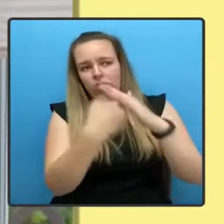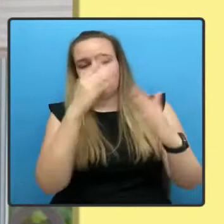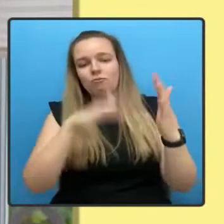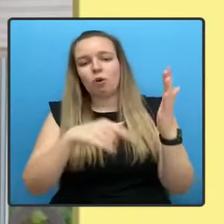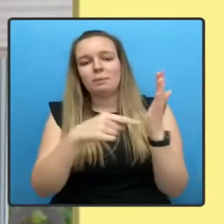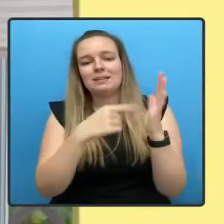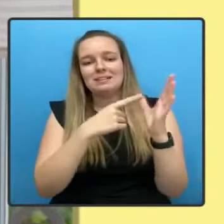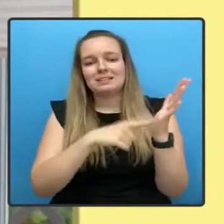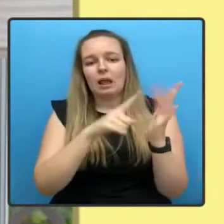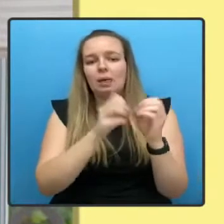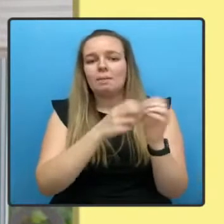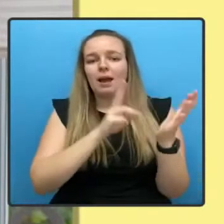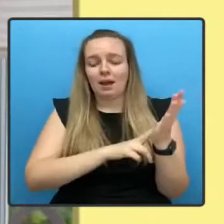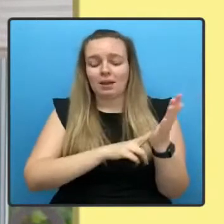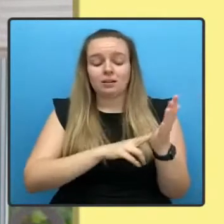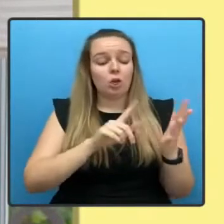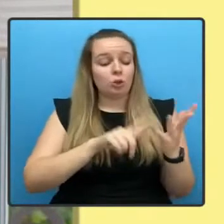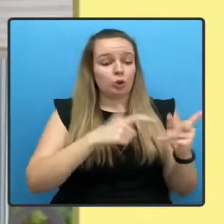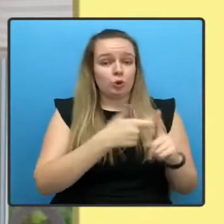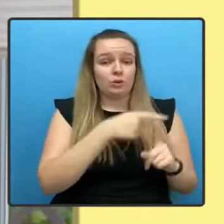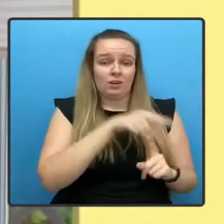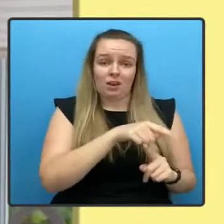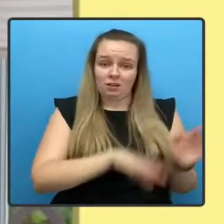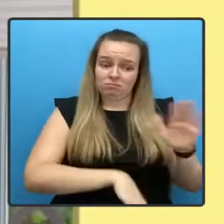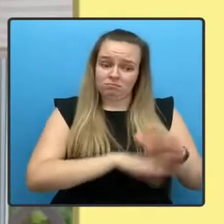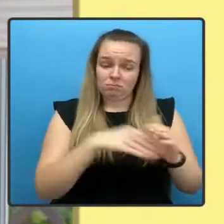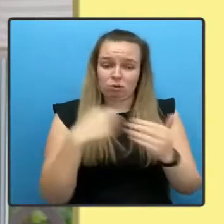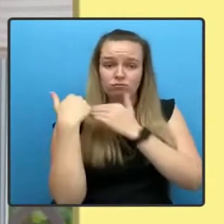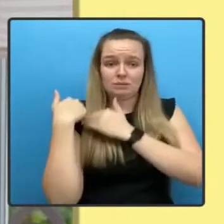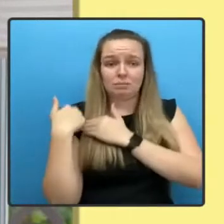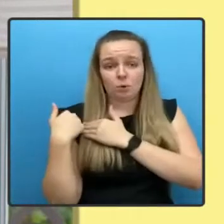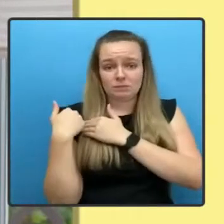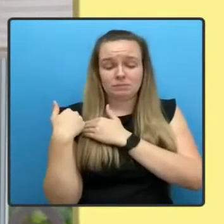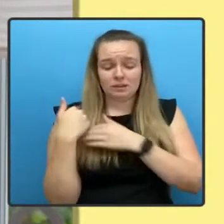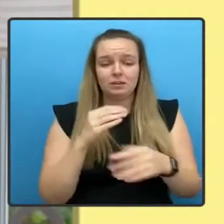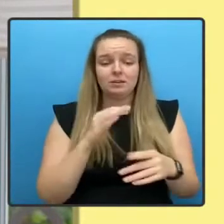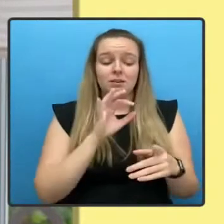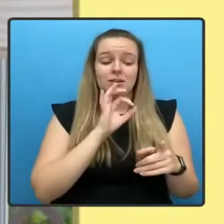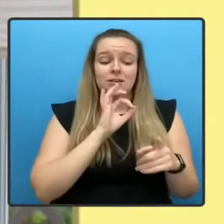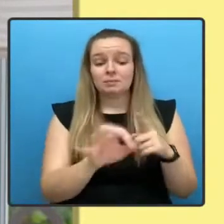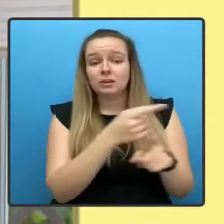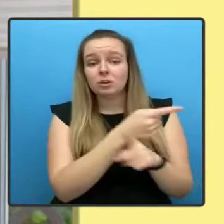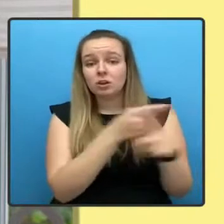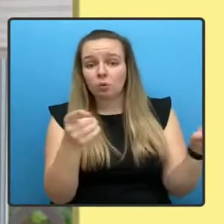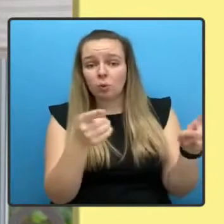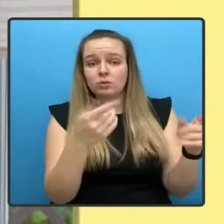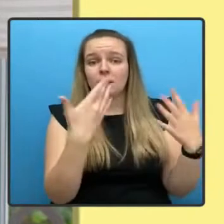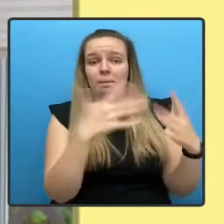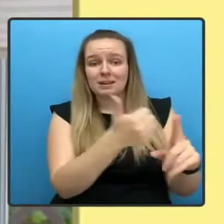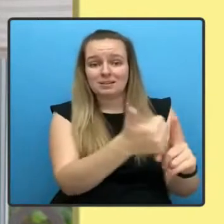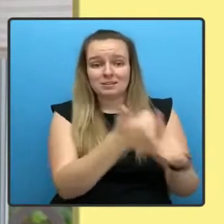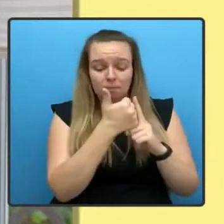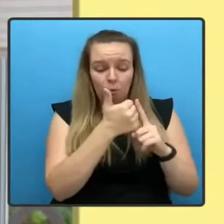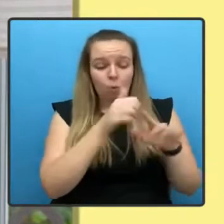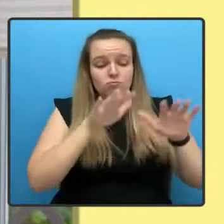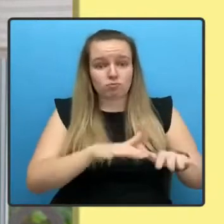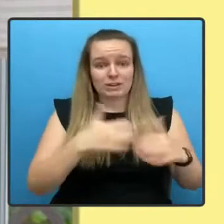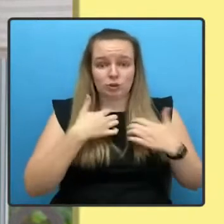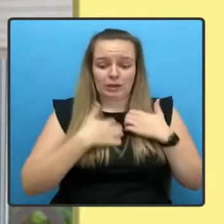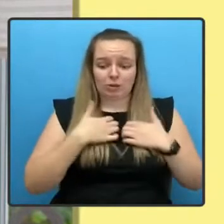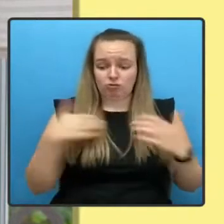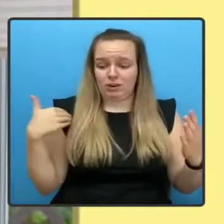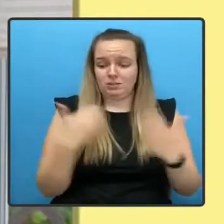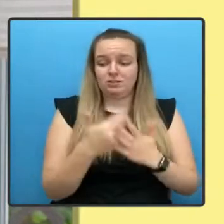a heavy responsibility, particularly to those who supported British interests over the past 20 years and now